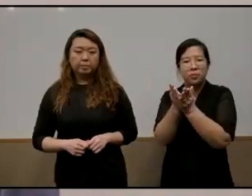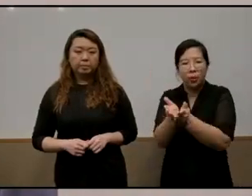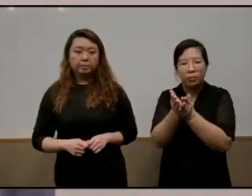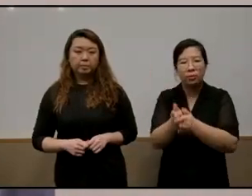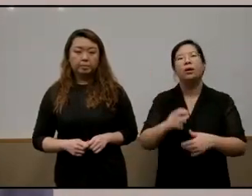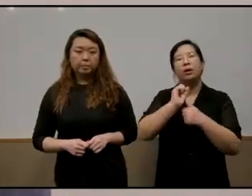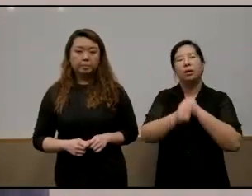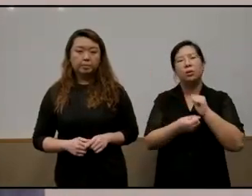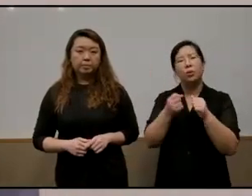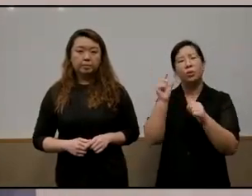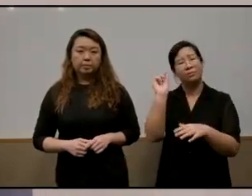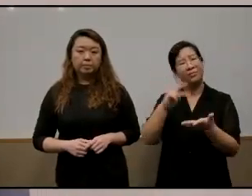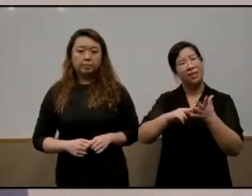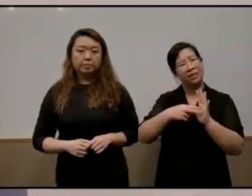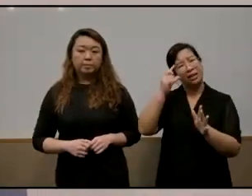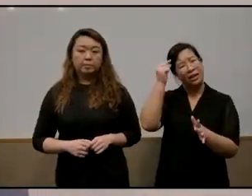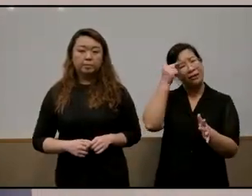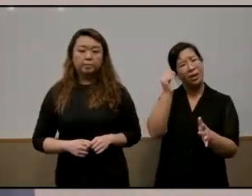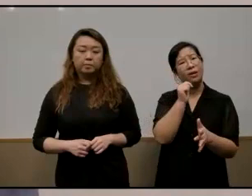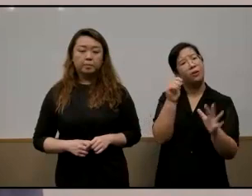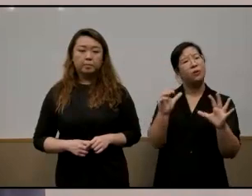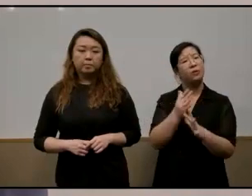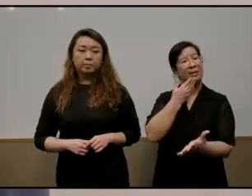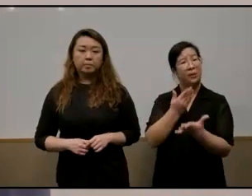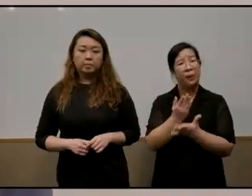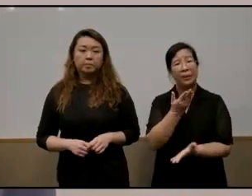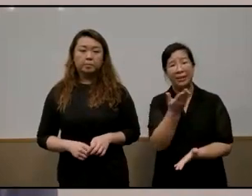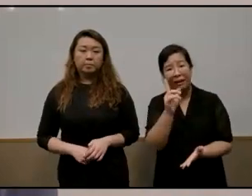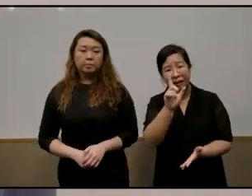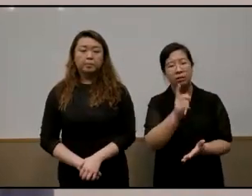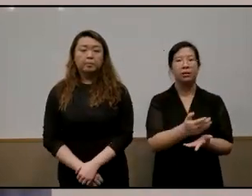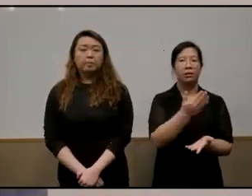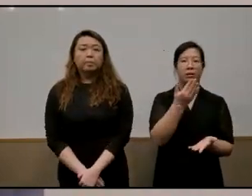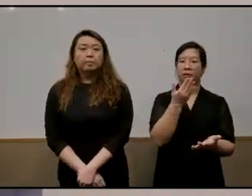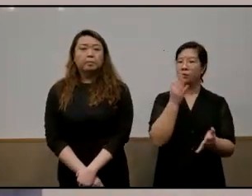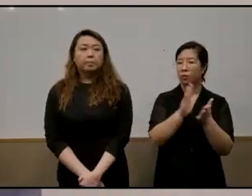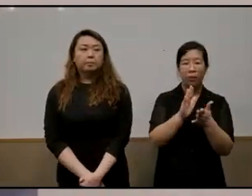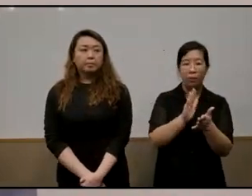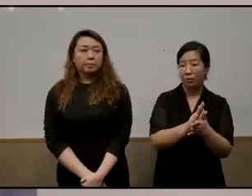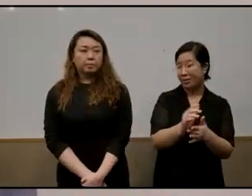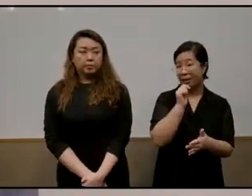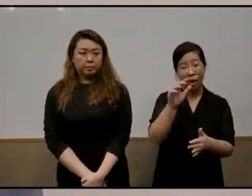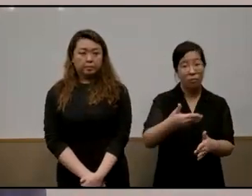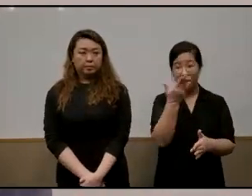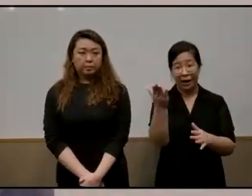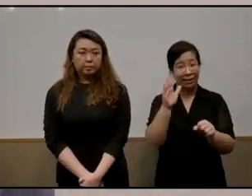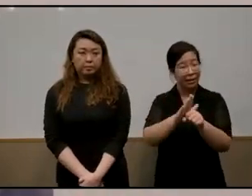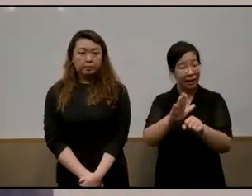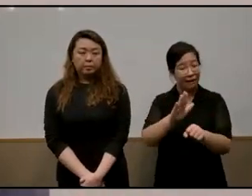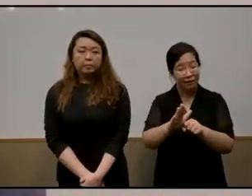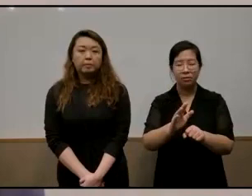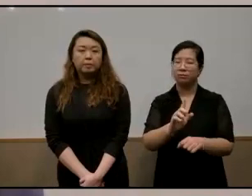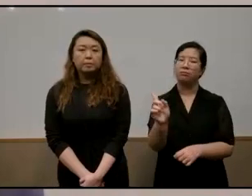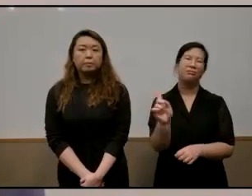is the government not doing a good thing are the schools not providing the schools are providing it's a very complex